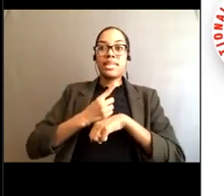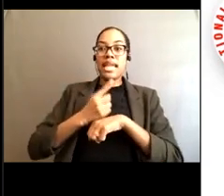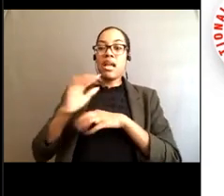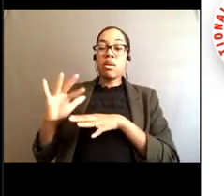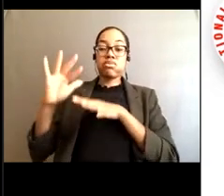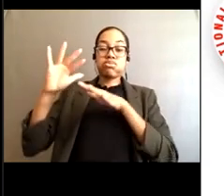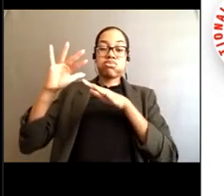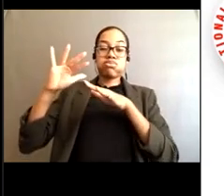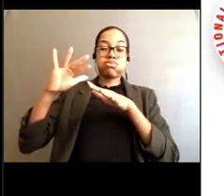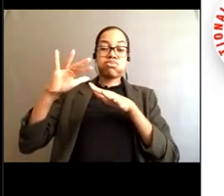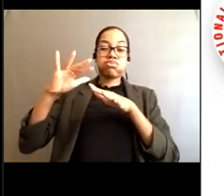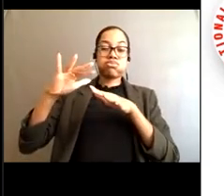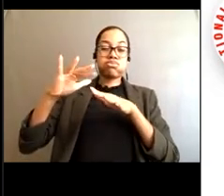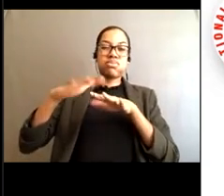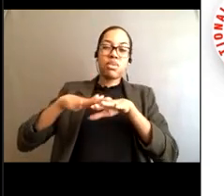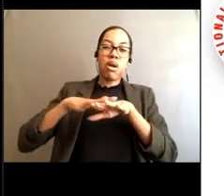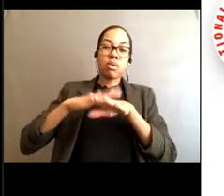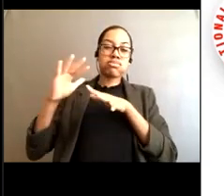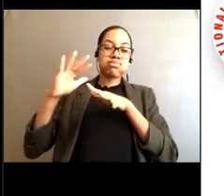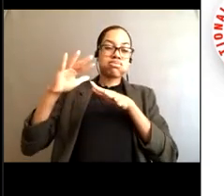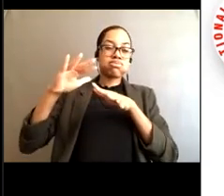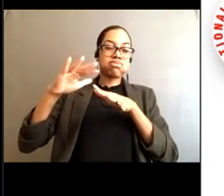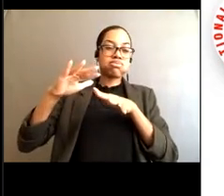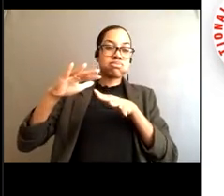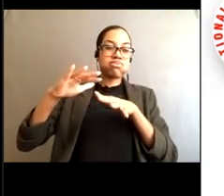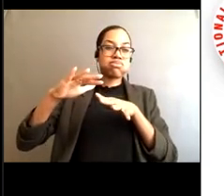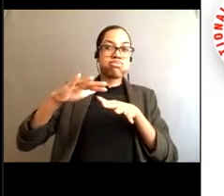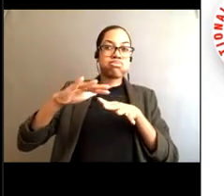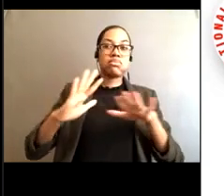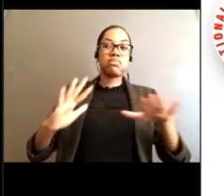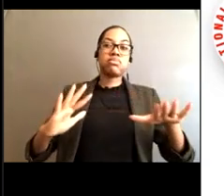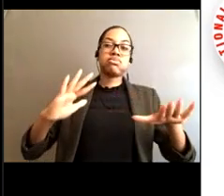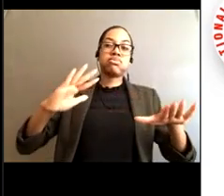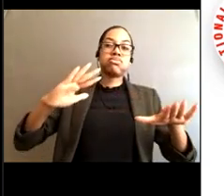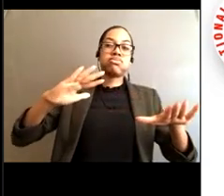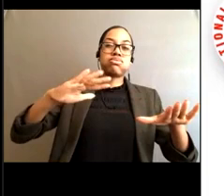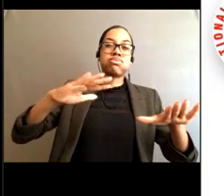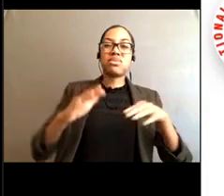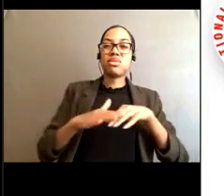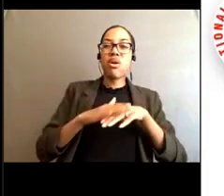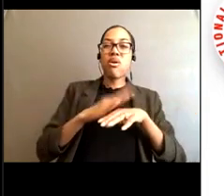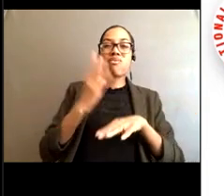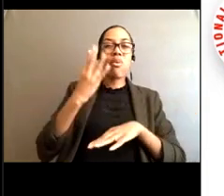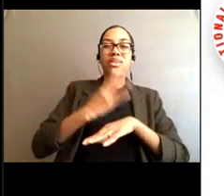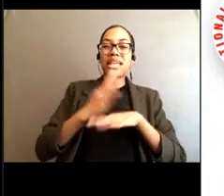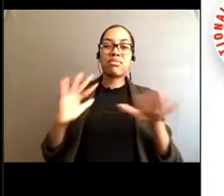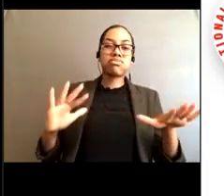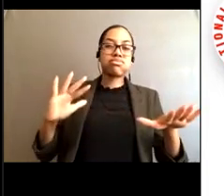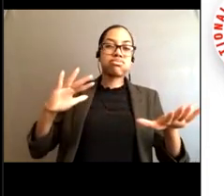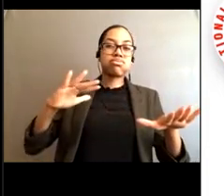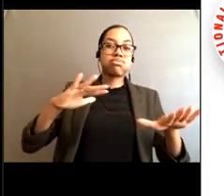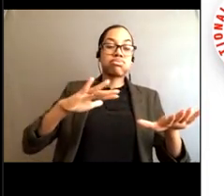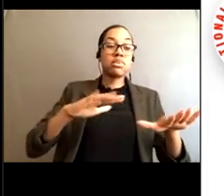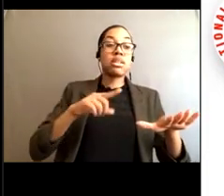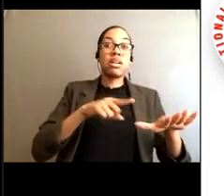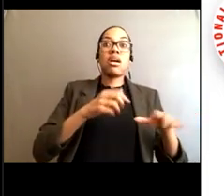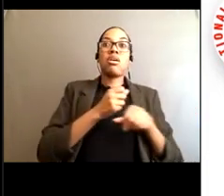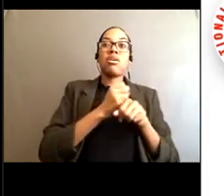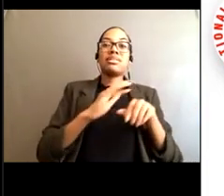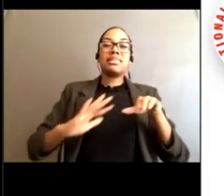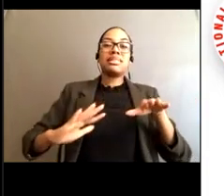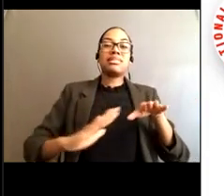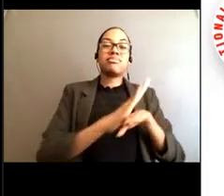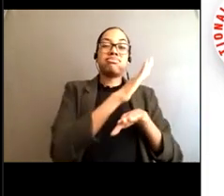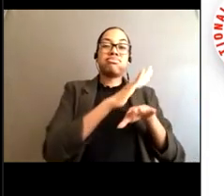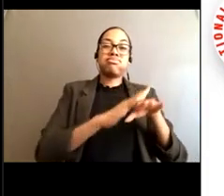where it created dangerous surf and strong rip currents, you know, up and down the coastline, all the way